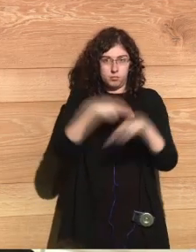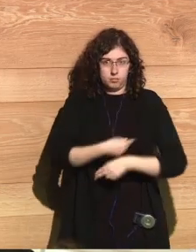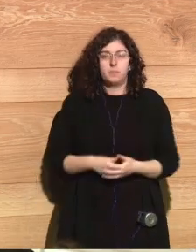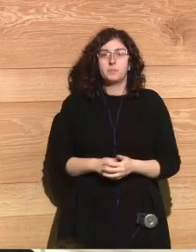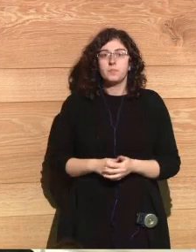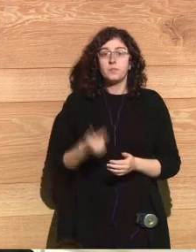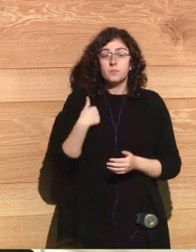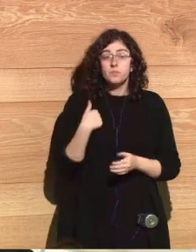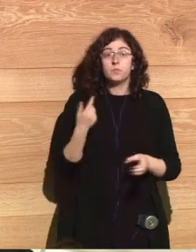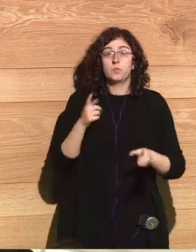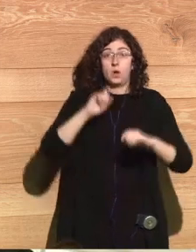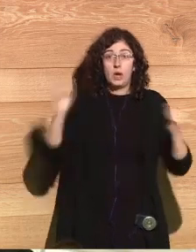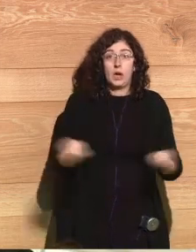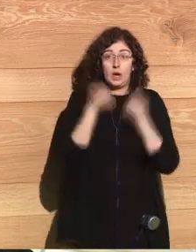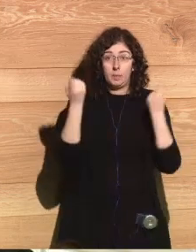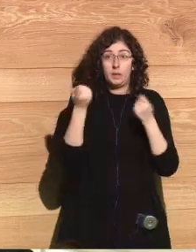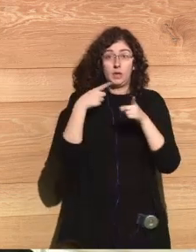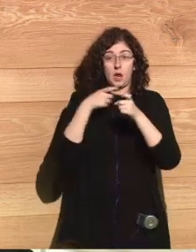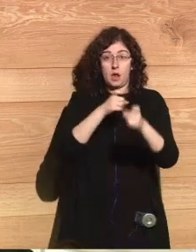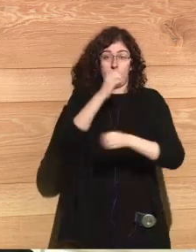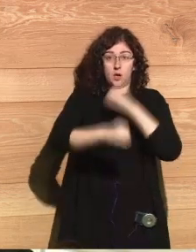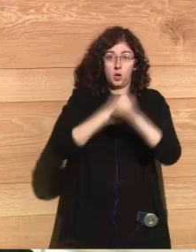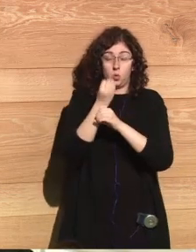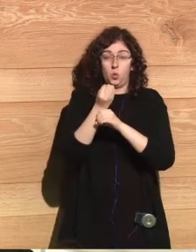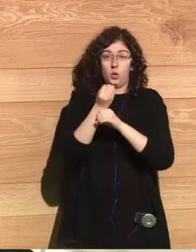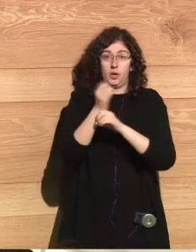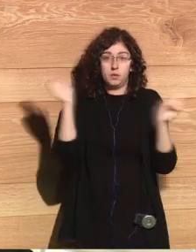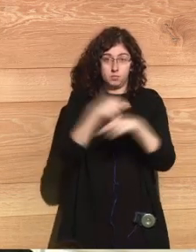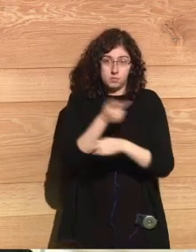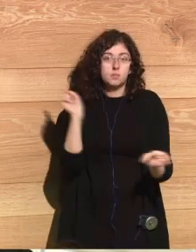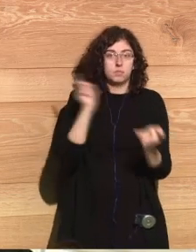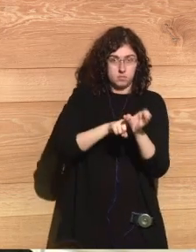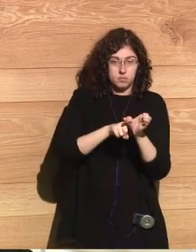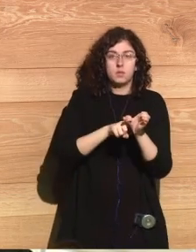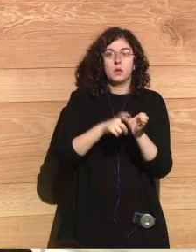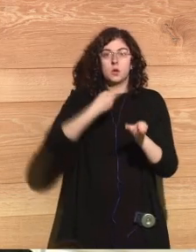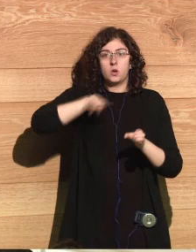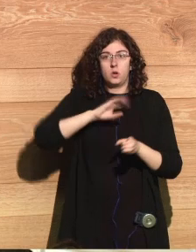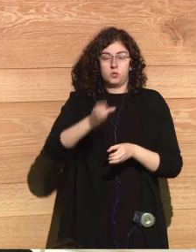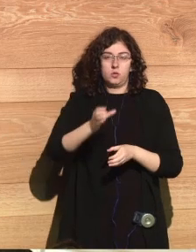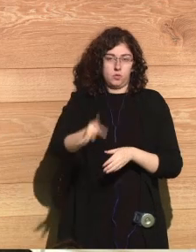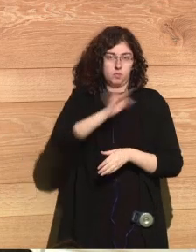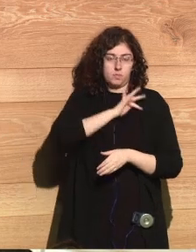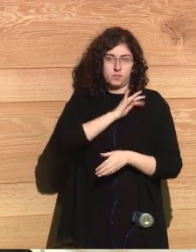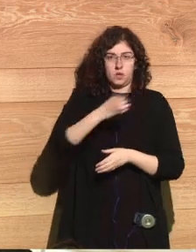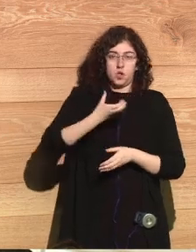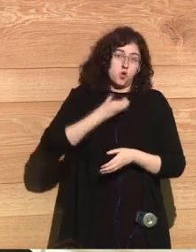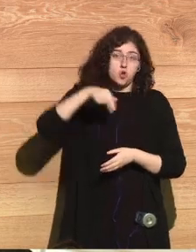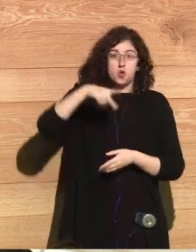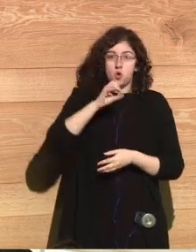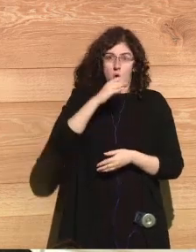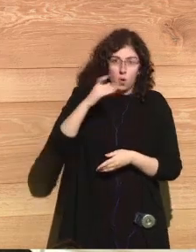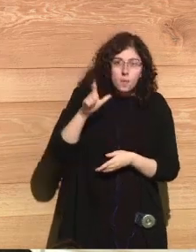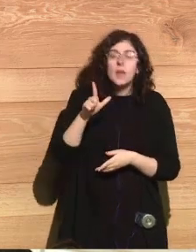weapons as Rafa mentioned I am part of the international campaign to abolish the use of nuclear weapons ICANN, we were awarded with the Nobel Peace Prize